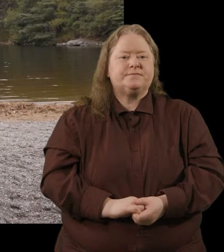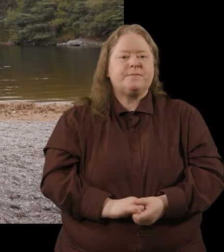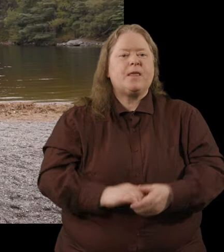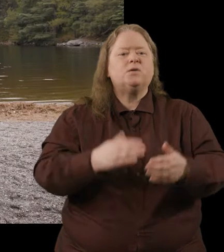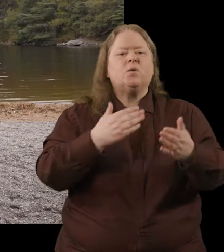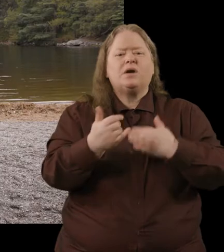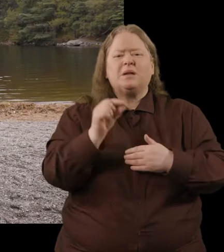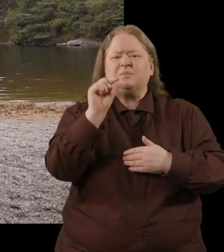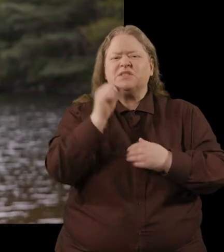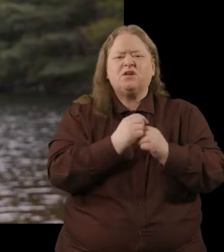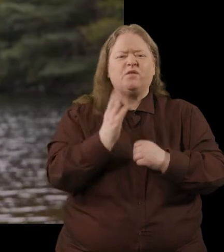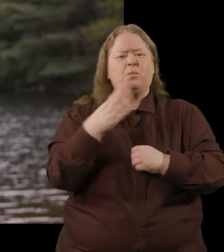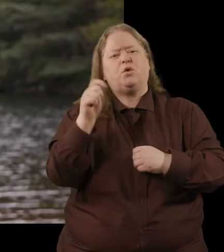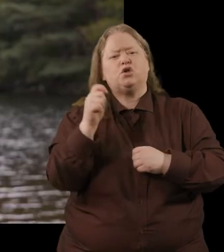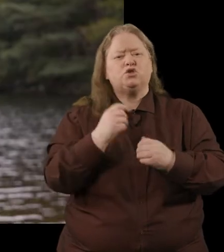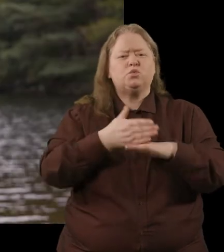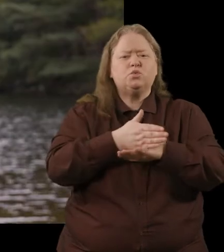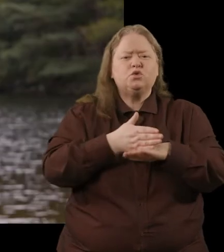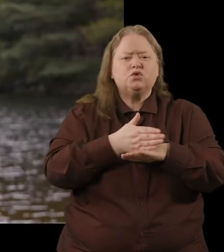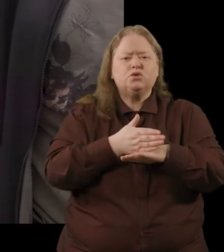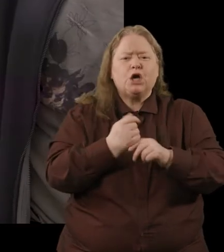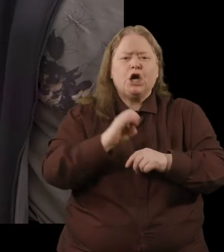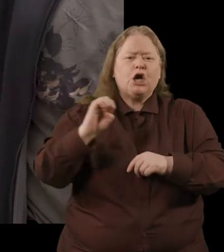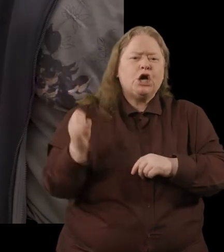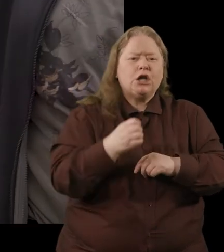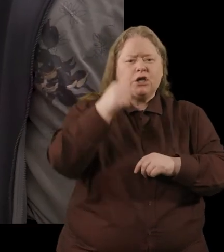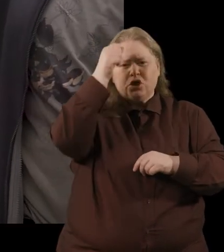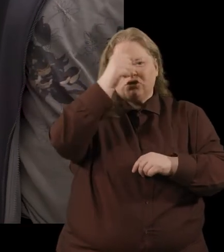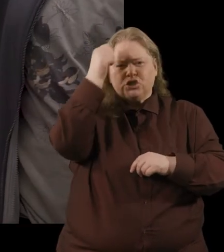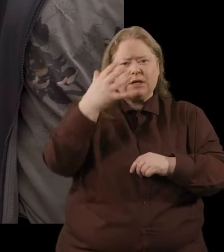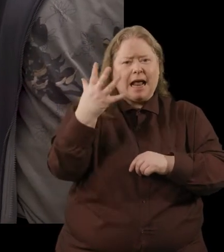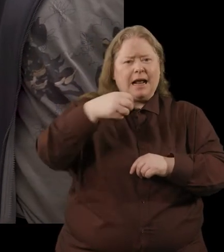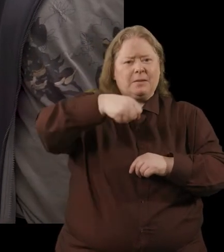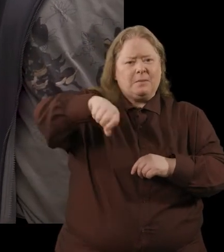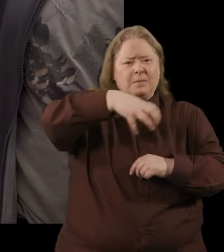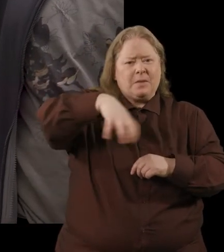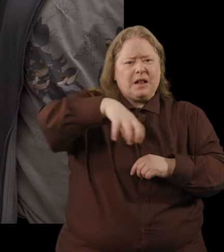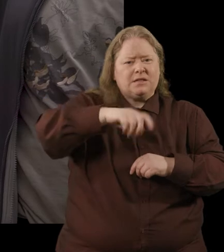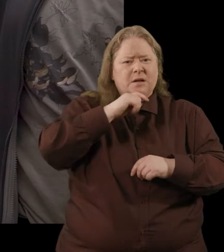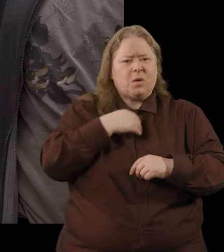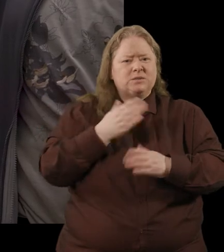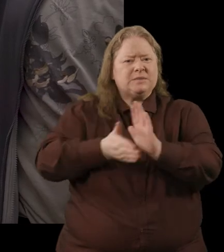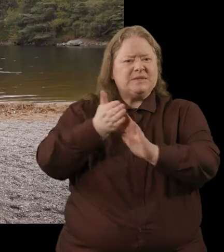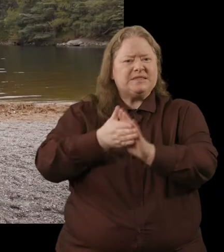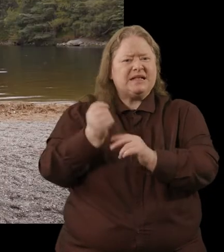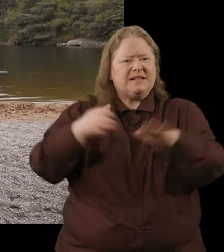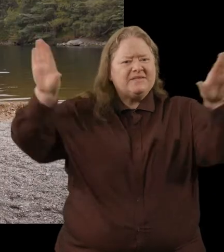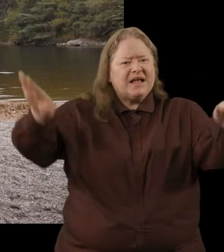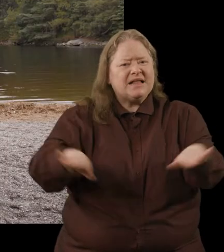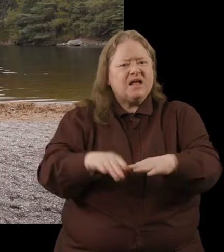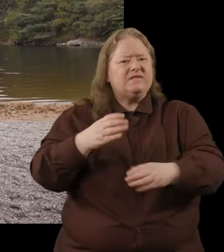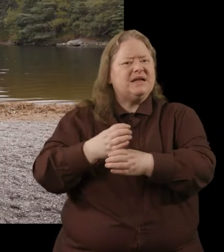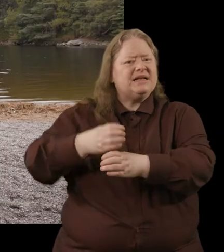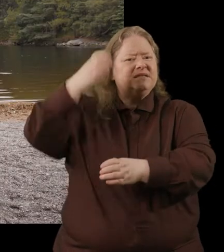So what can a piece of burnt wood and an early Christian handbell tell us about the buildings and the valley of